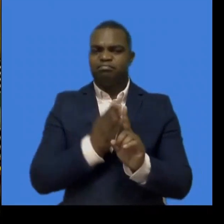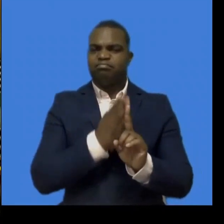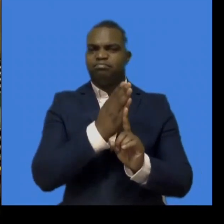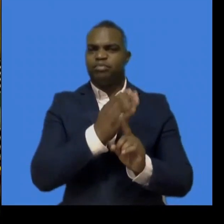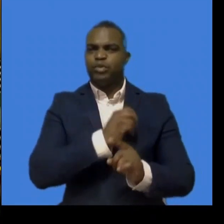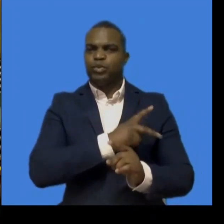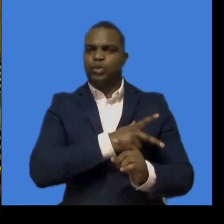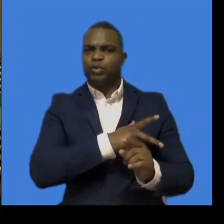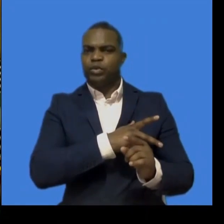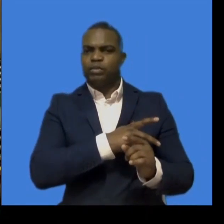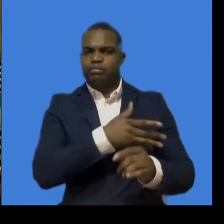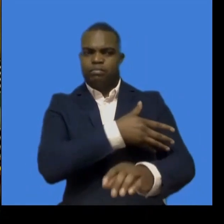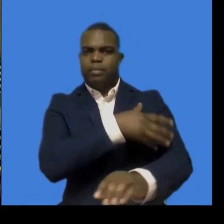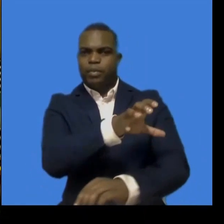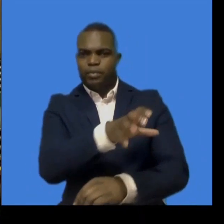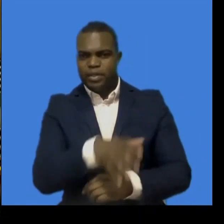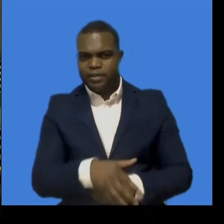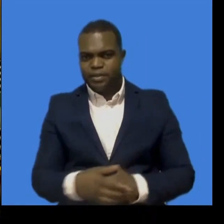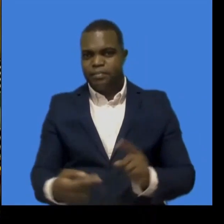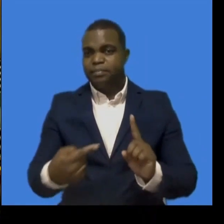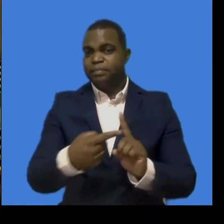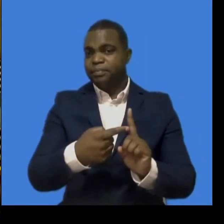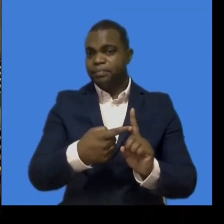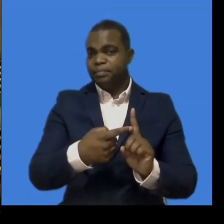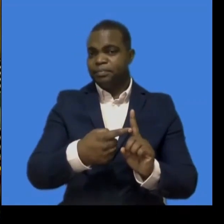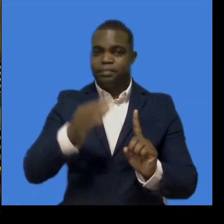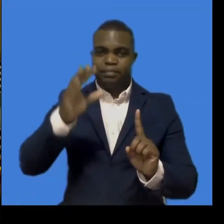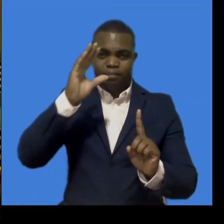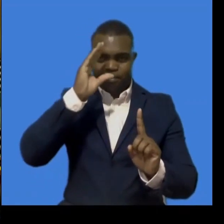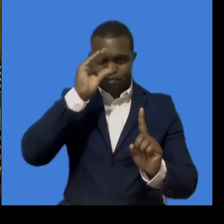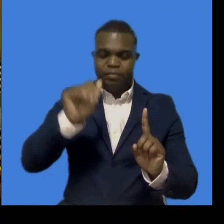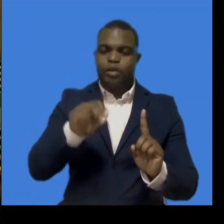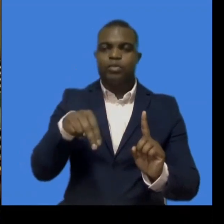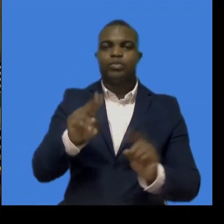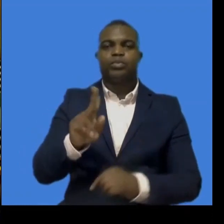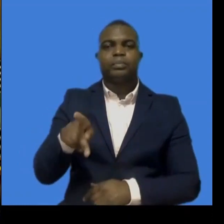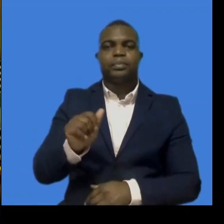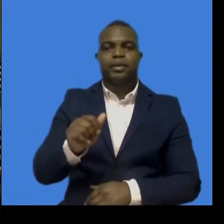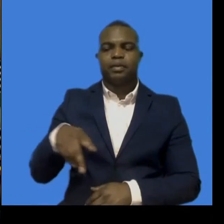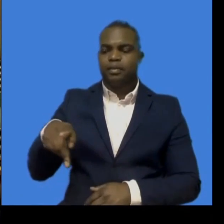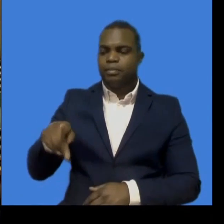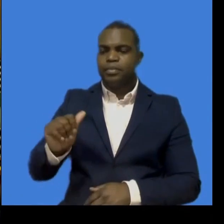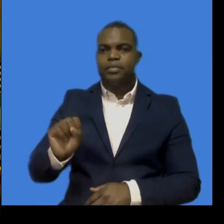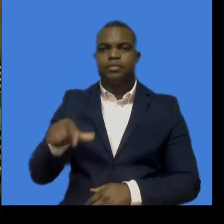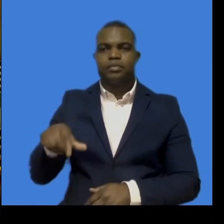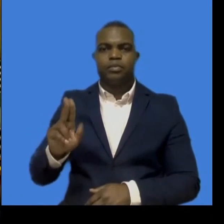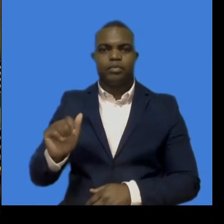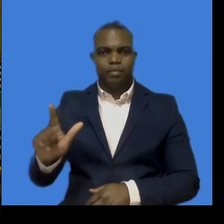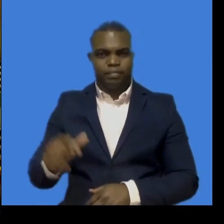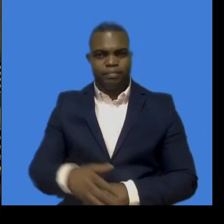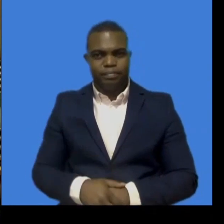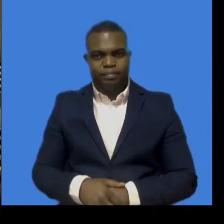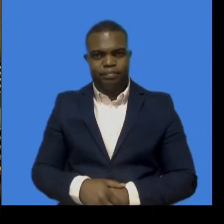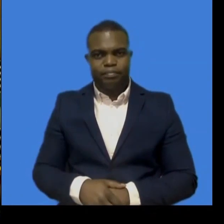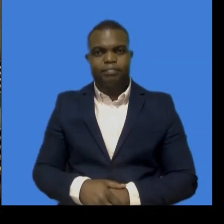Madam Vice President, Excellencies, Ladies and Gentlemen, on behalf of Sri Lanka, it's a pleasure to address the 16th